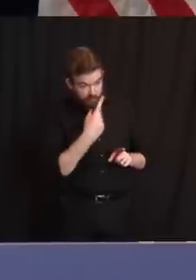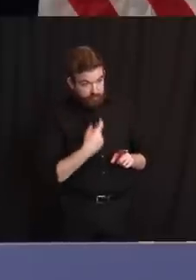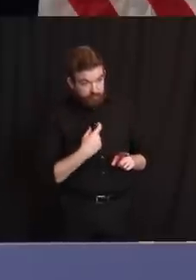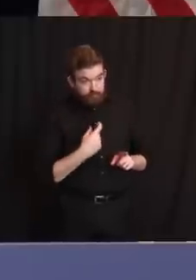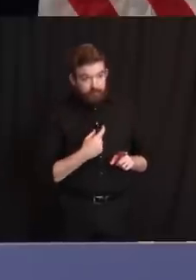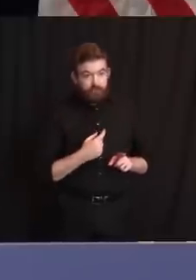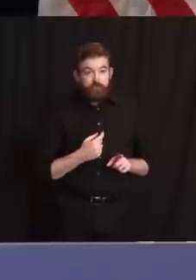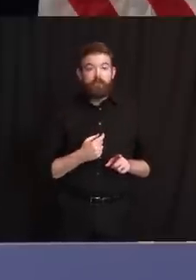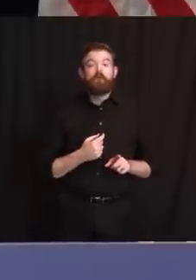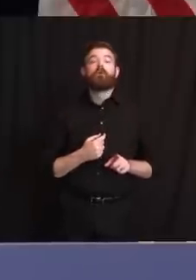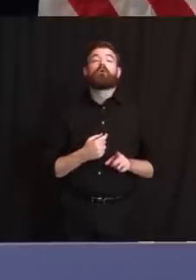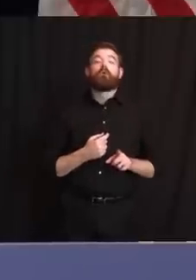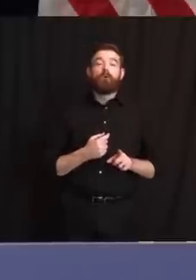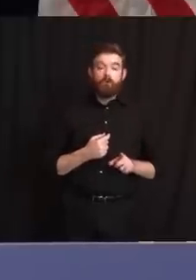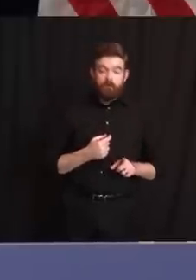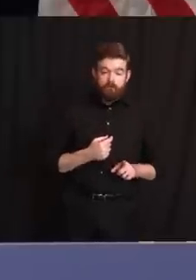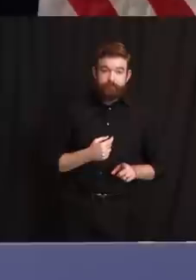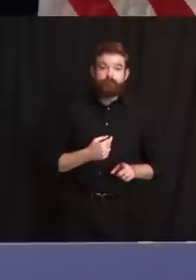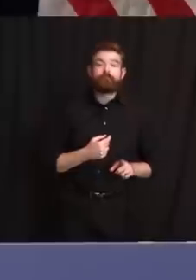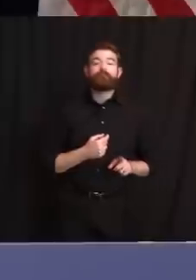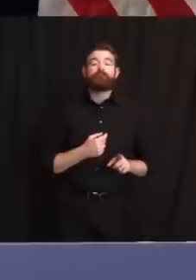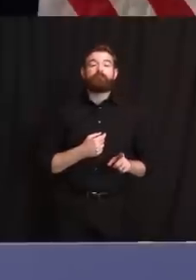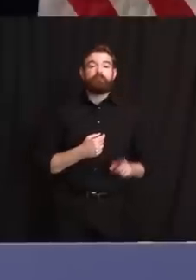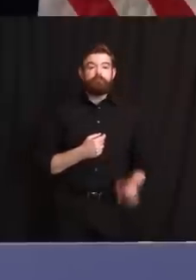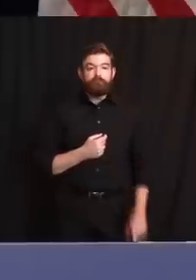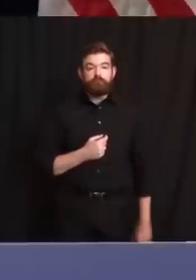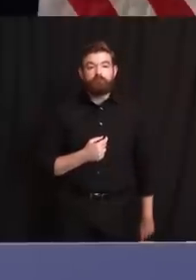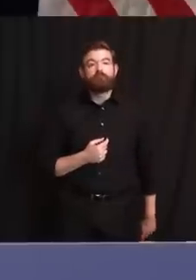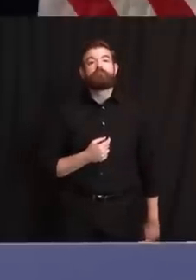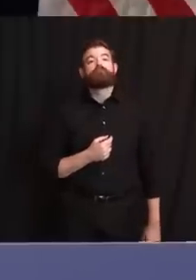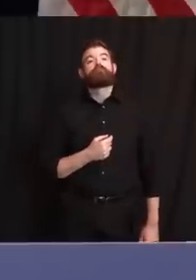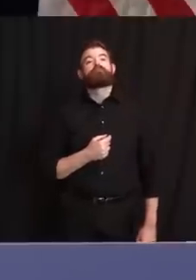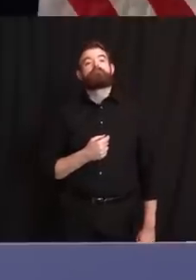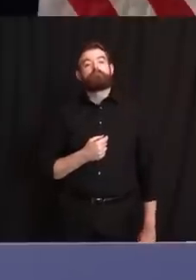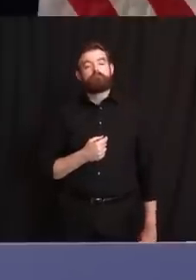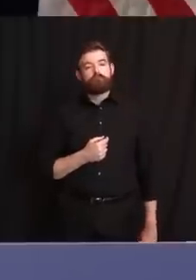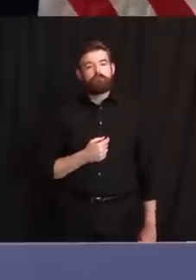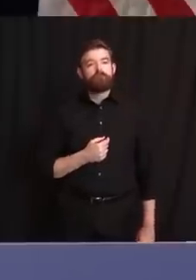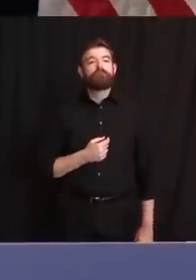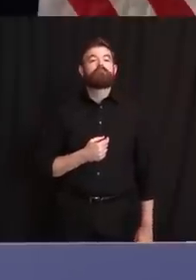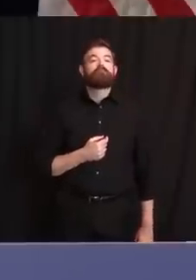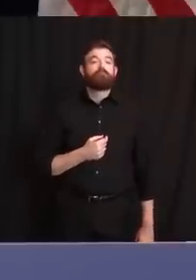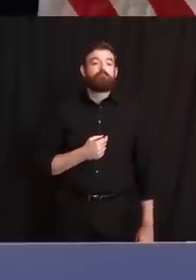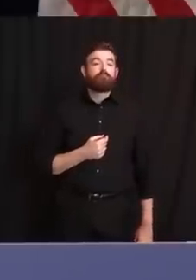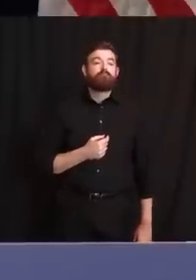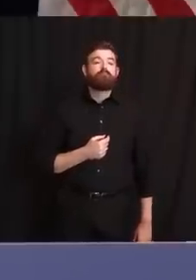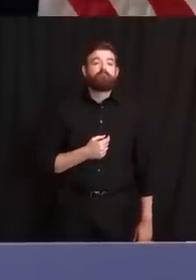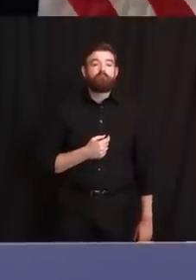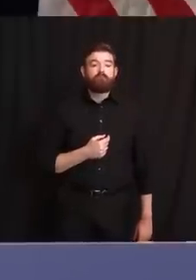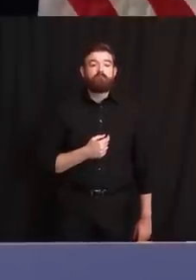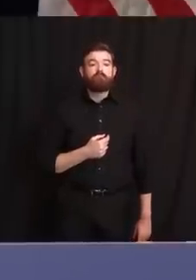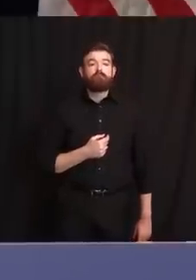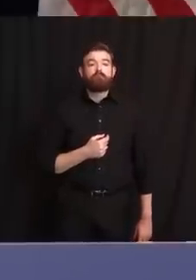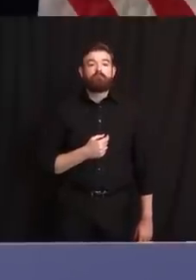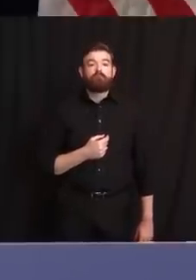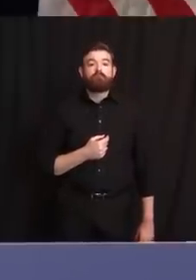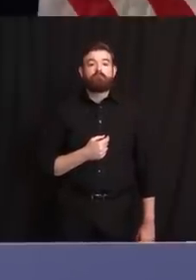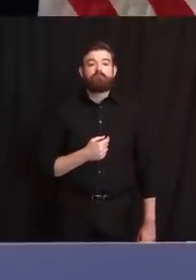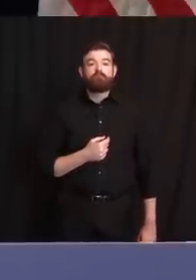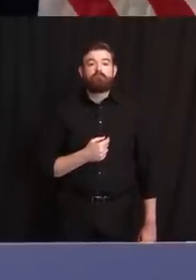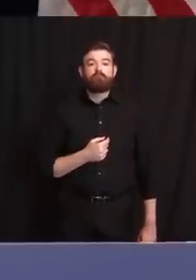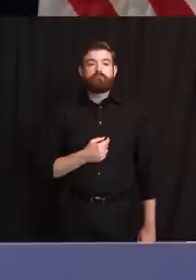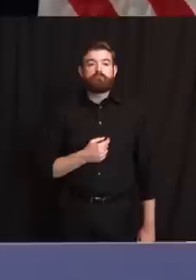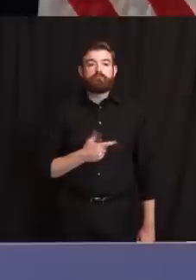exceptions and believe me, there have been a few exceptions. I don't want to make light of that. You know, you hear about three police officers getting nicked up, including a severe